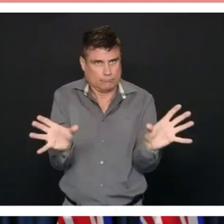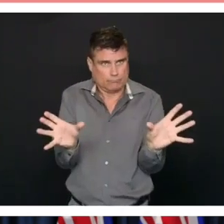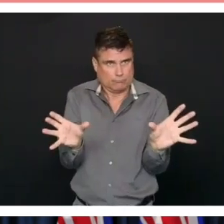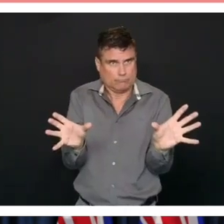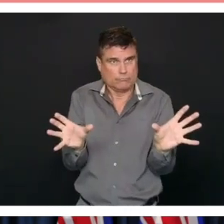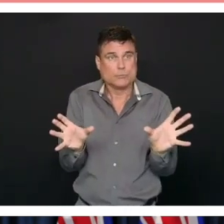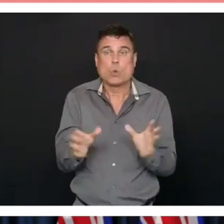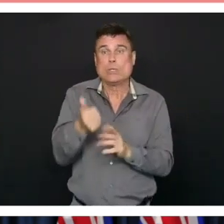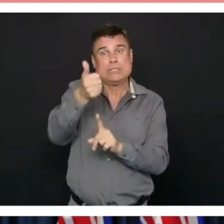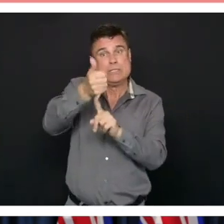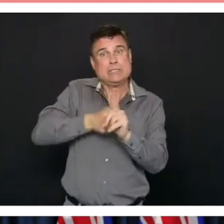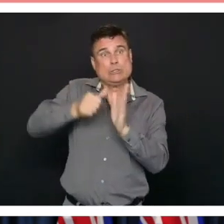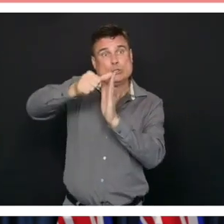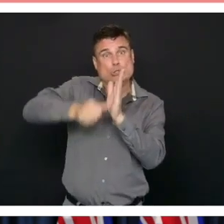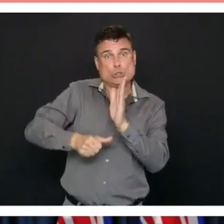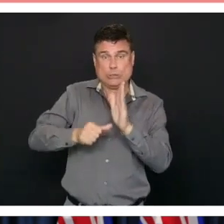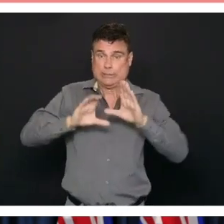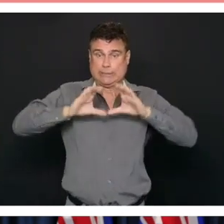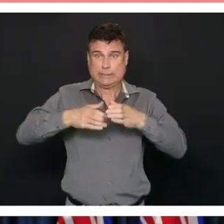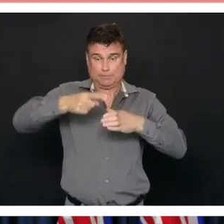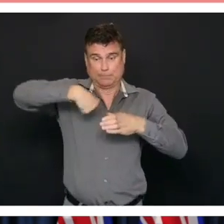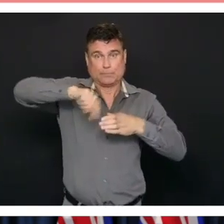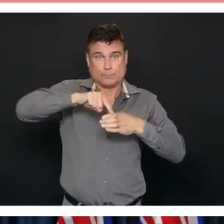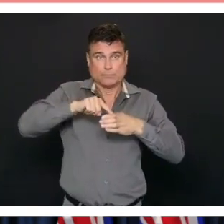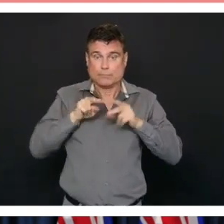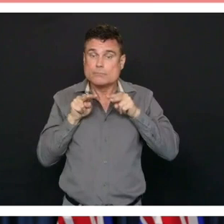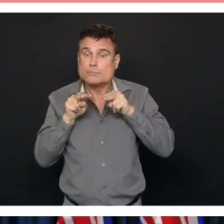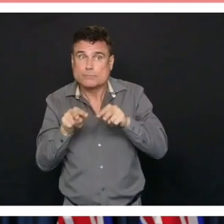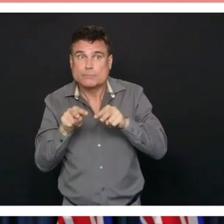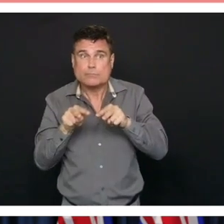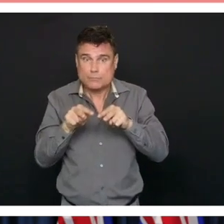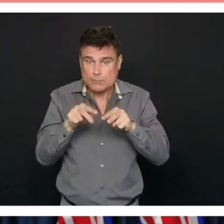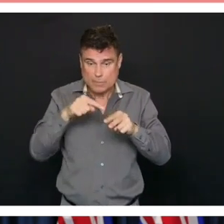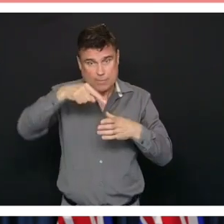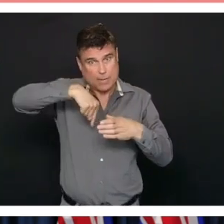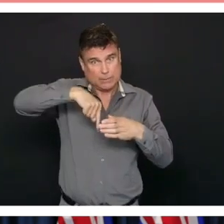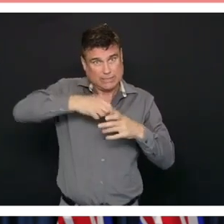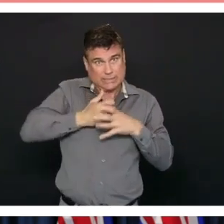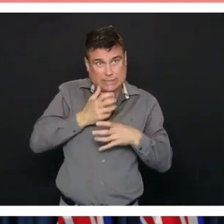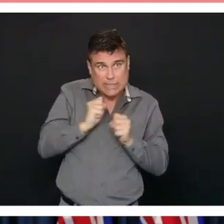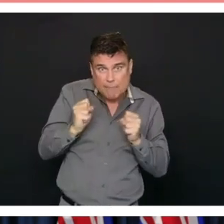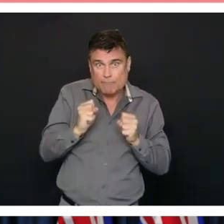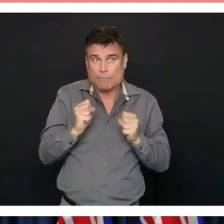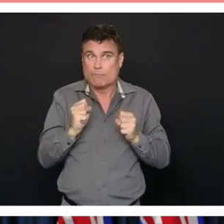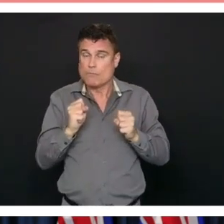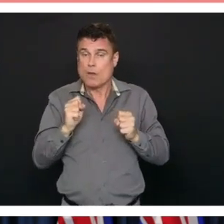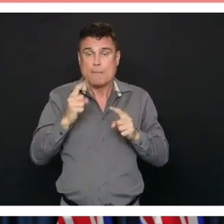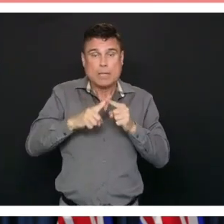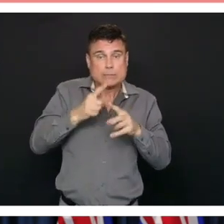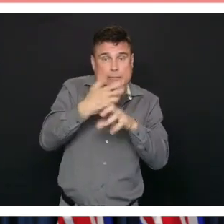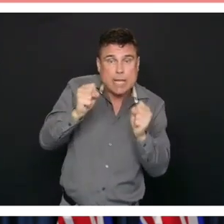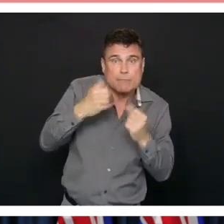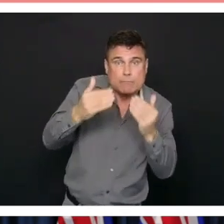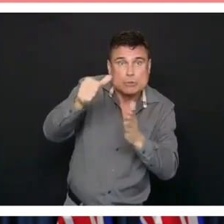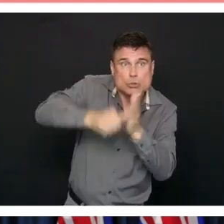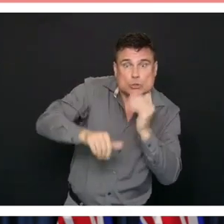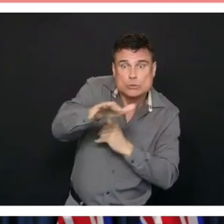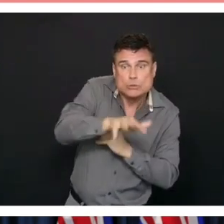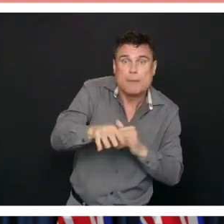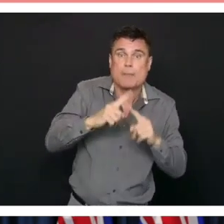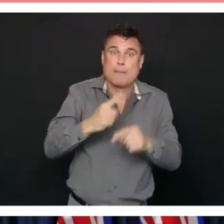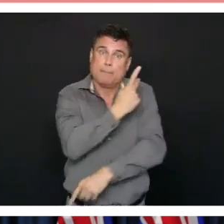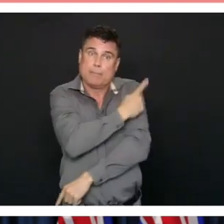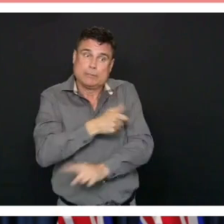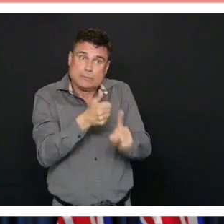needed surgery during this unusual time were cared for as well. So there were new clinical protocols that were